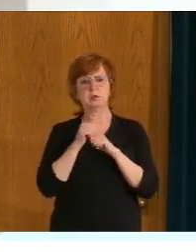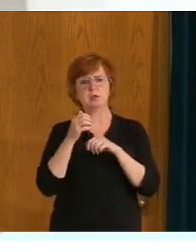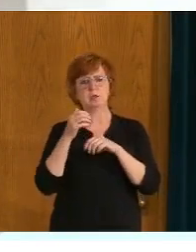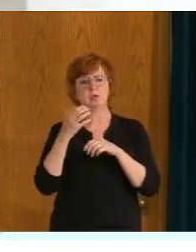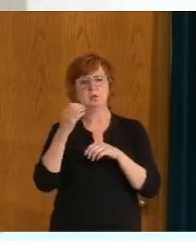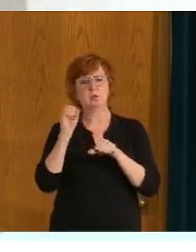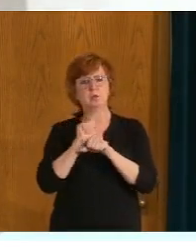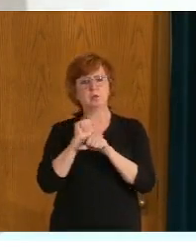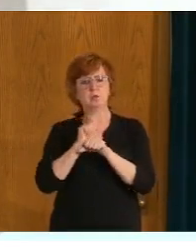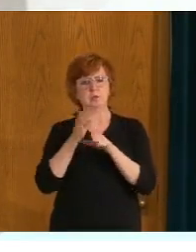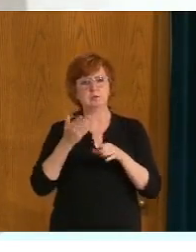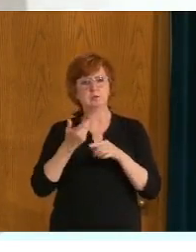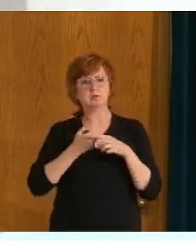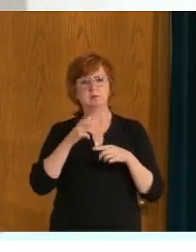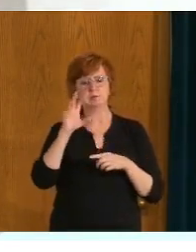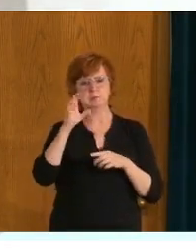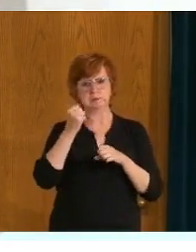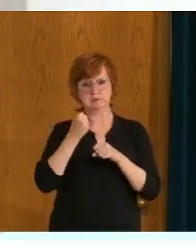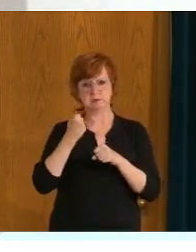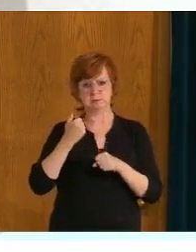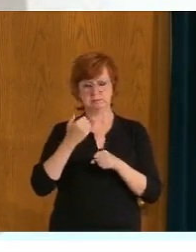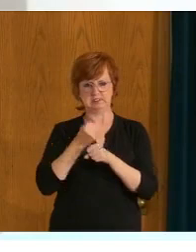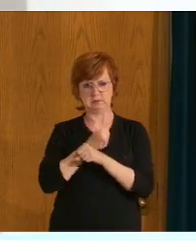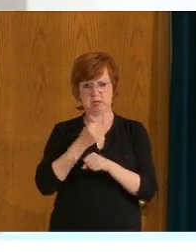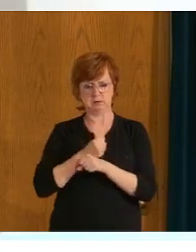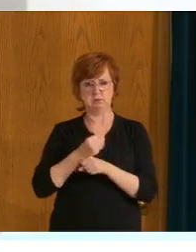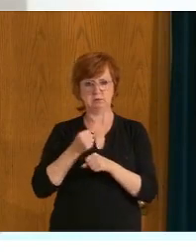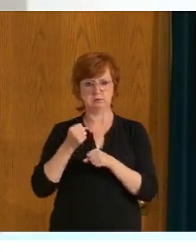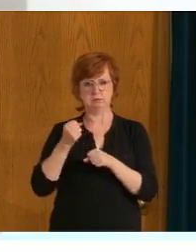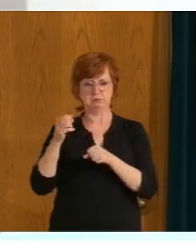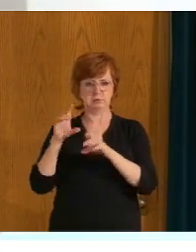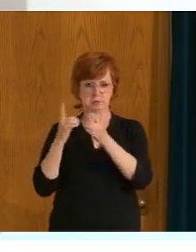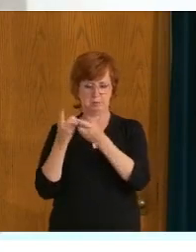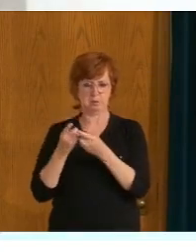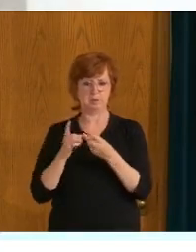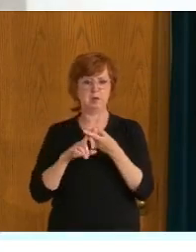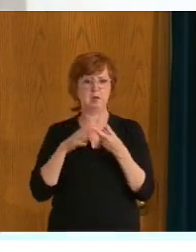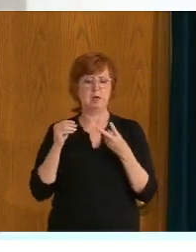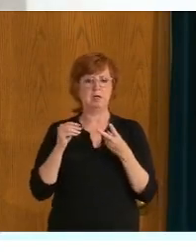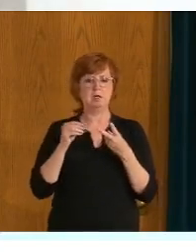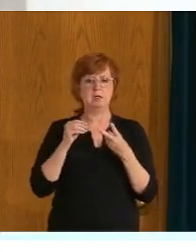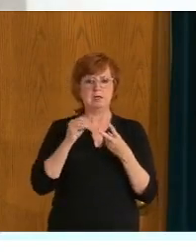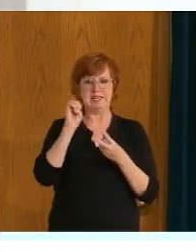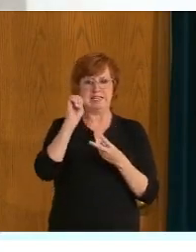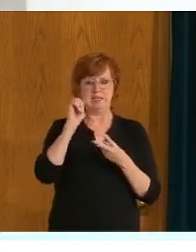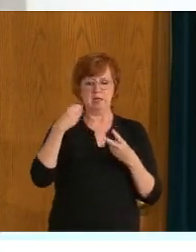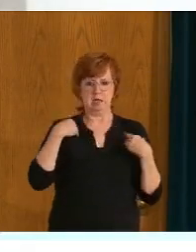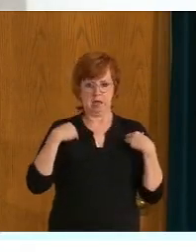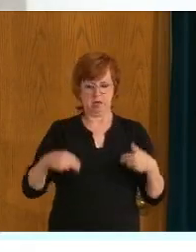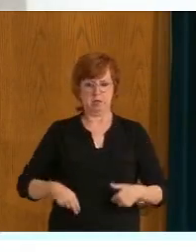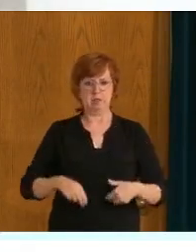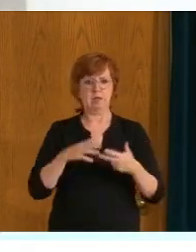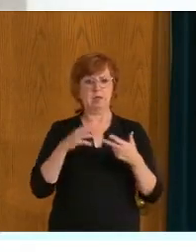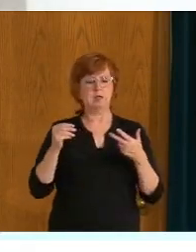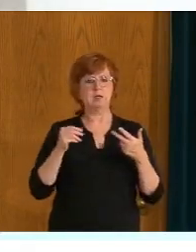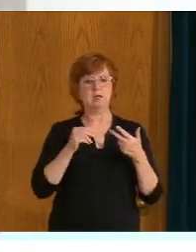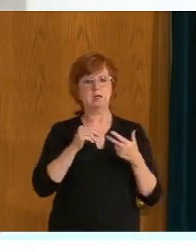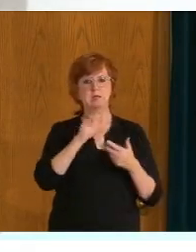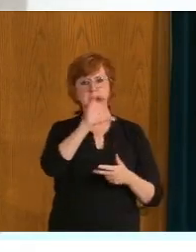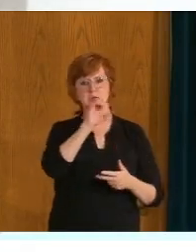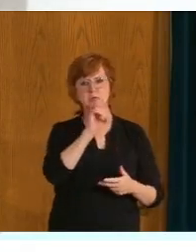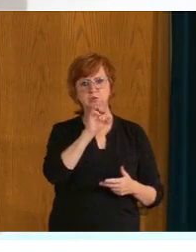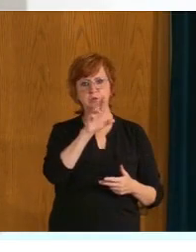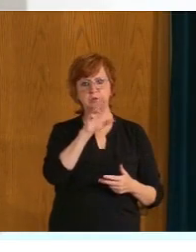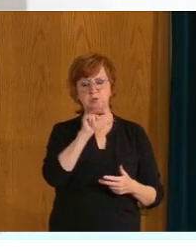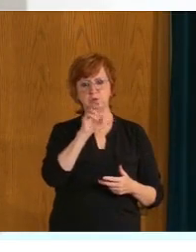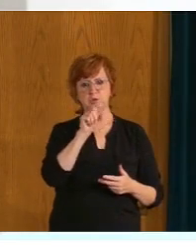e-health. Uh, also we work very closely with the chief coroner's office to do exactly that, that, you know, whenever there is, uh,